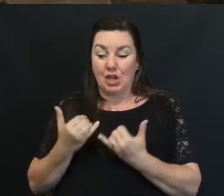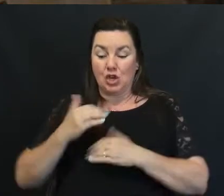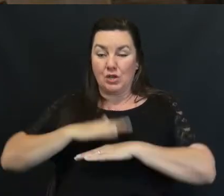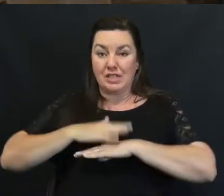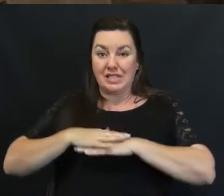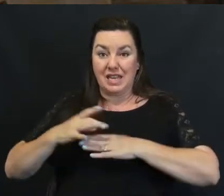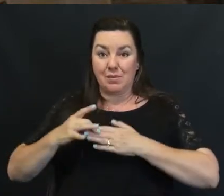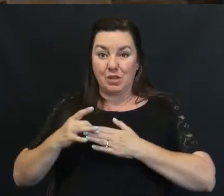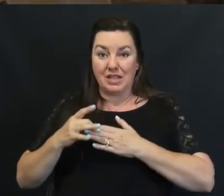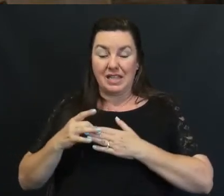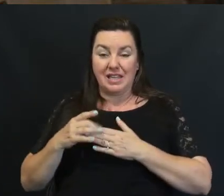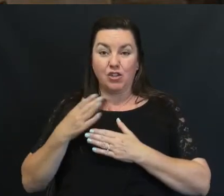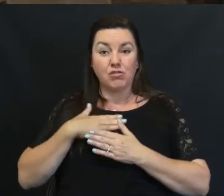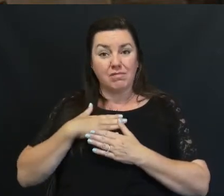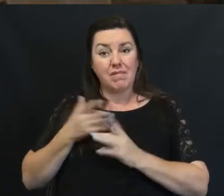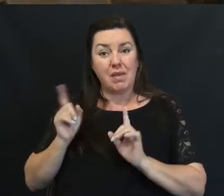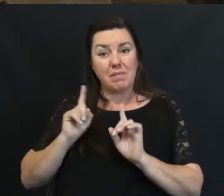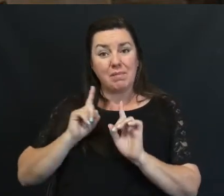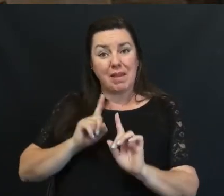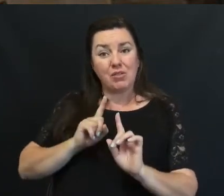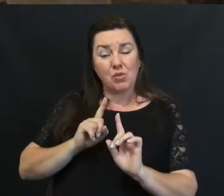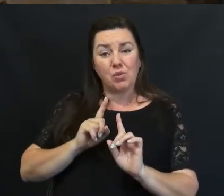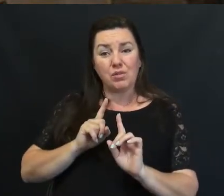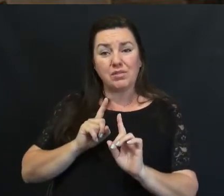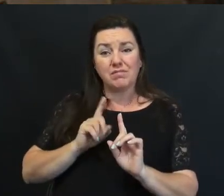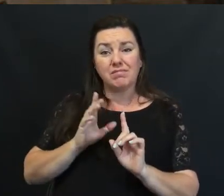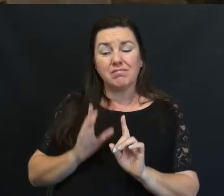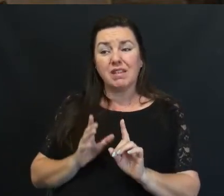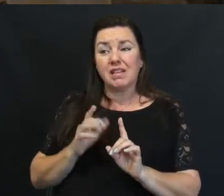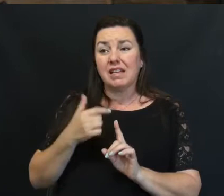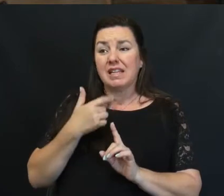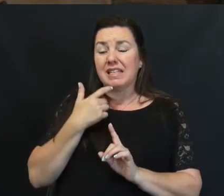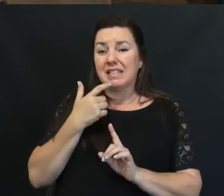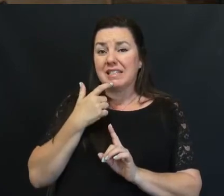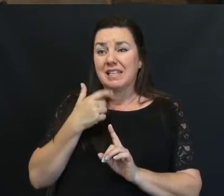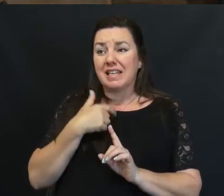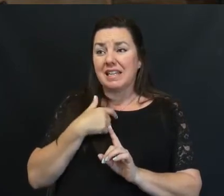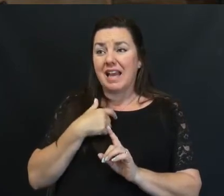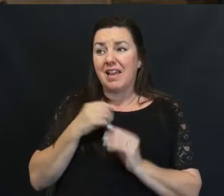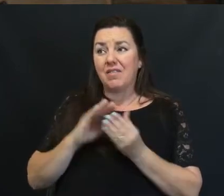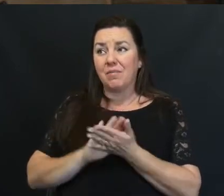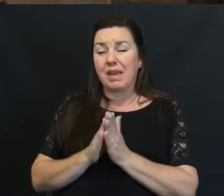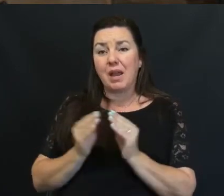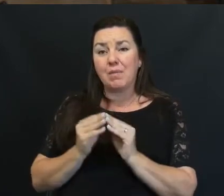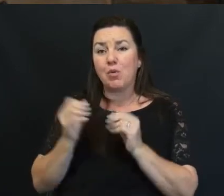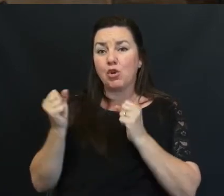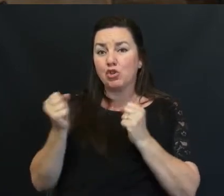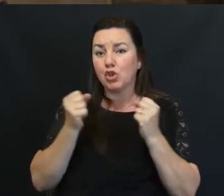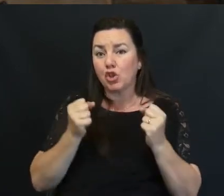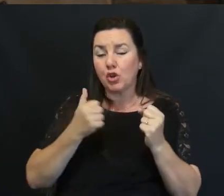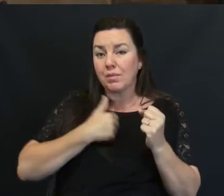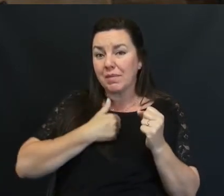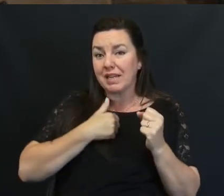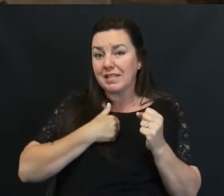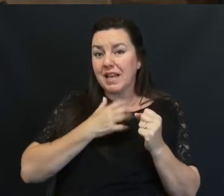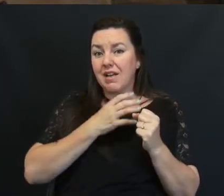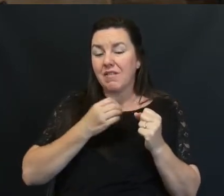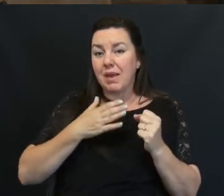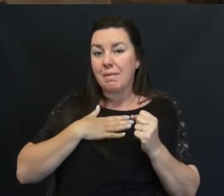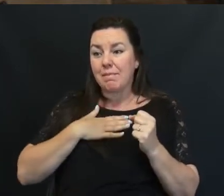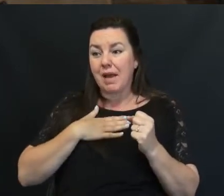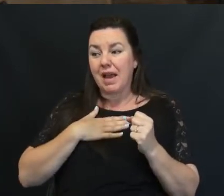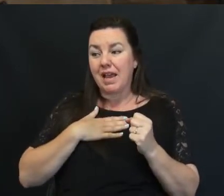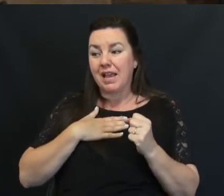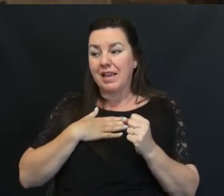leaders For being my mentors It has been said That I have become More secure in myself And my abilities And less needy